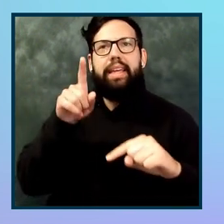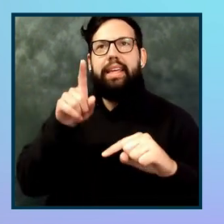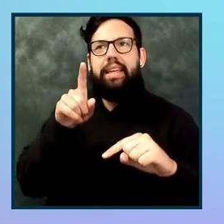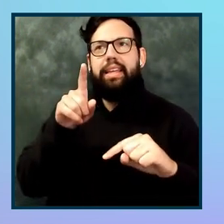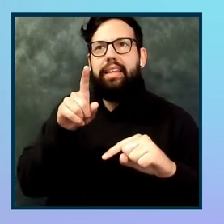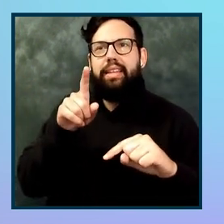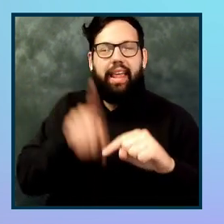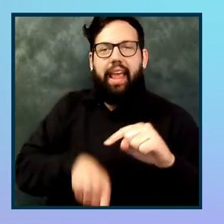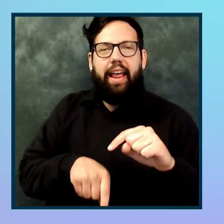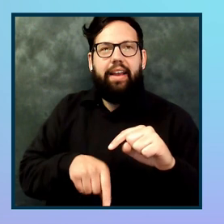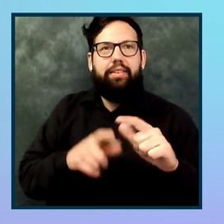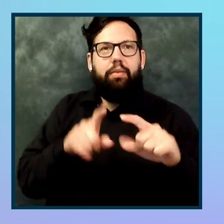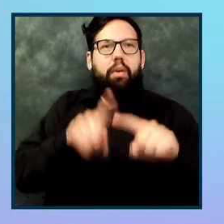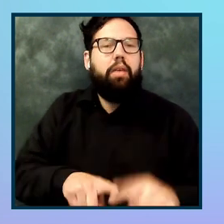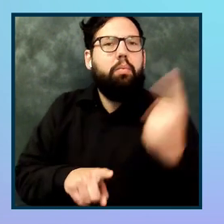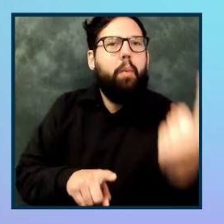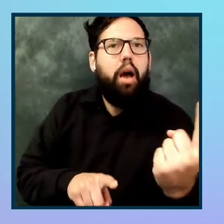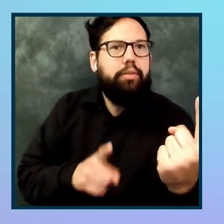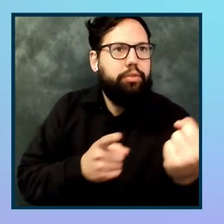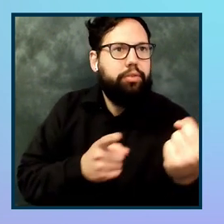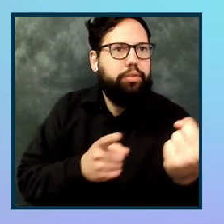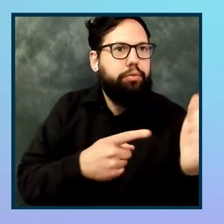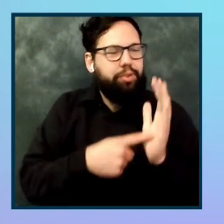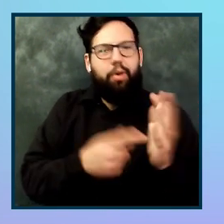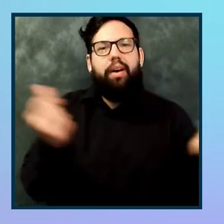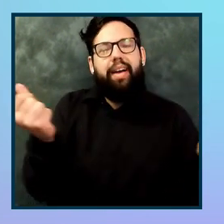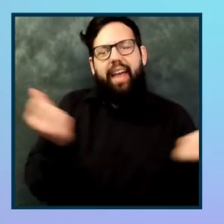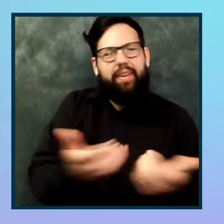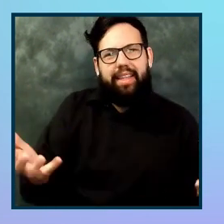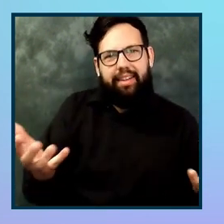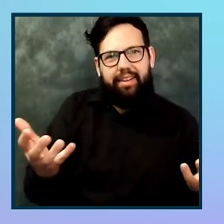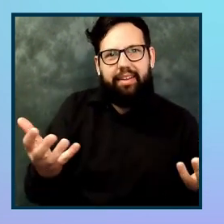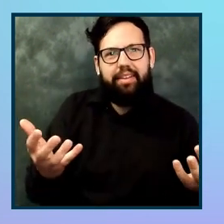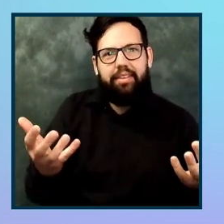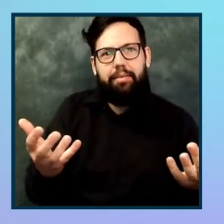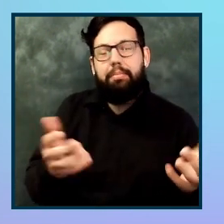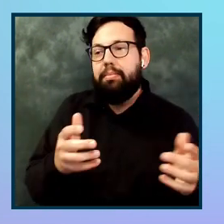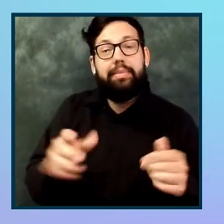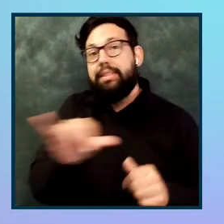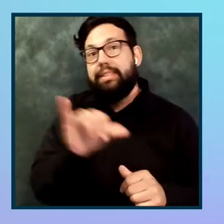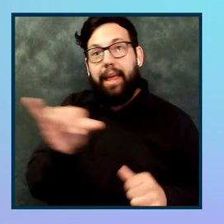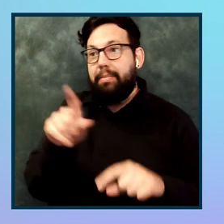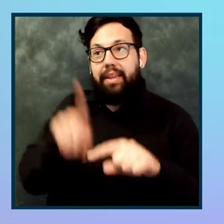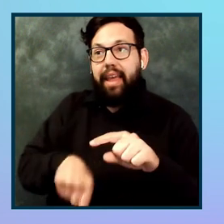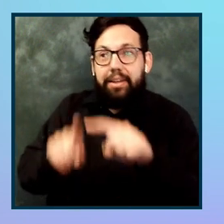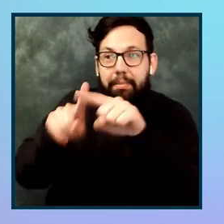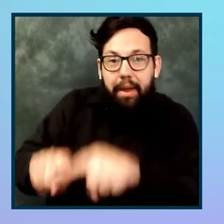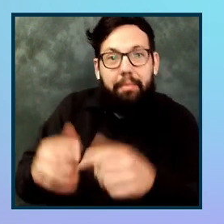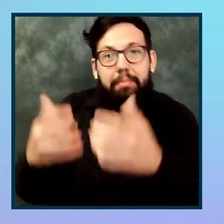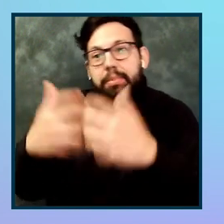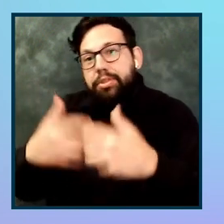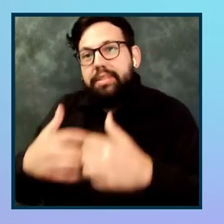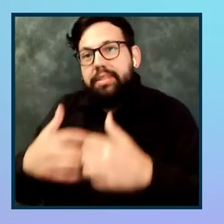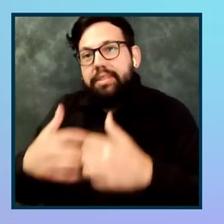things, we cannot rely only, it's a bit funny, but we cannot rely on machines to tell us that this is